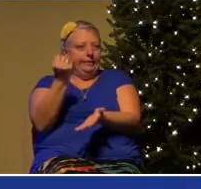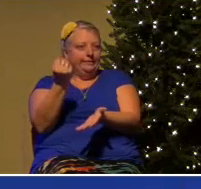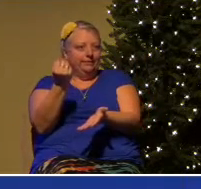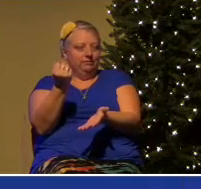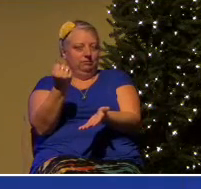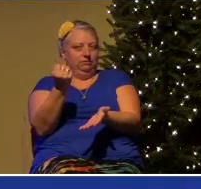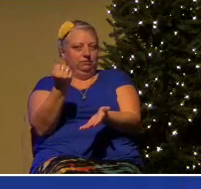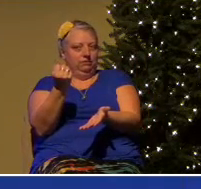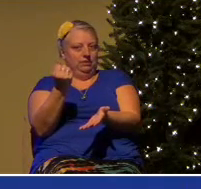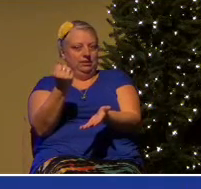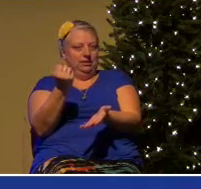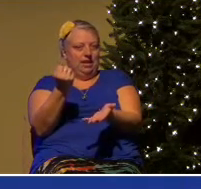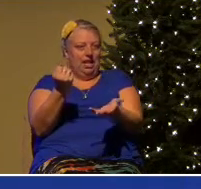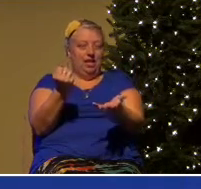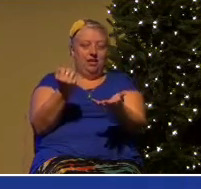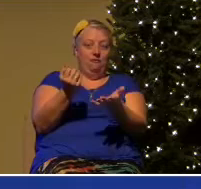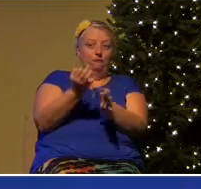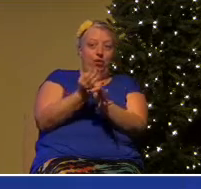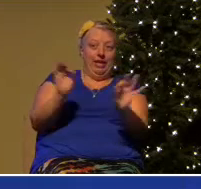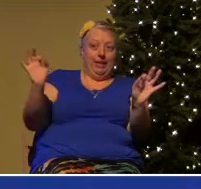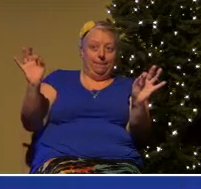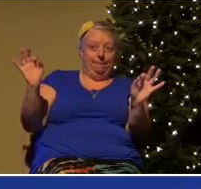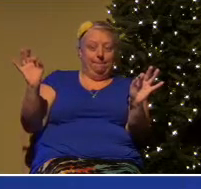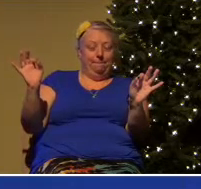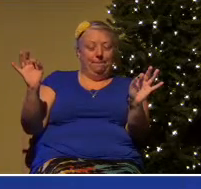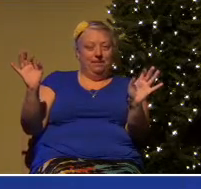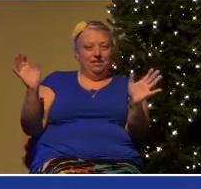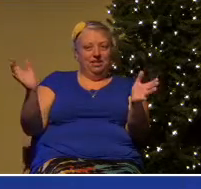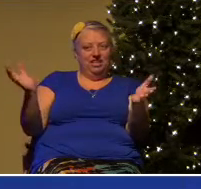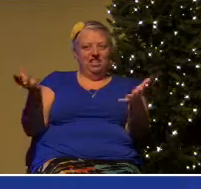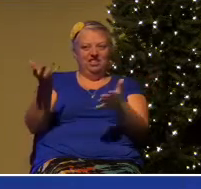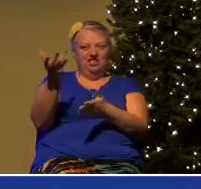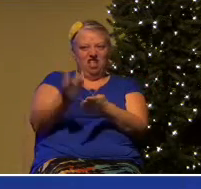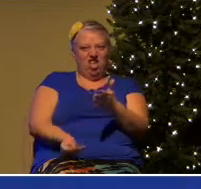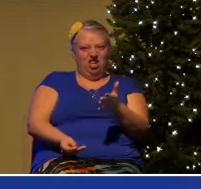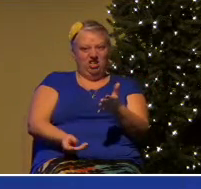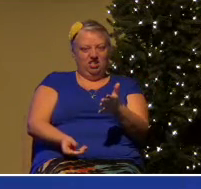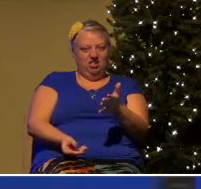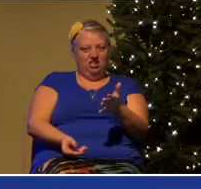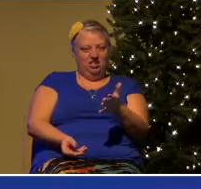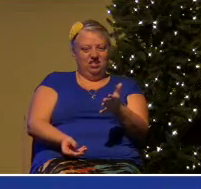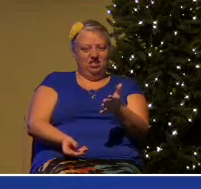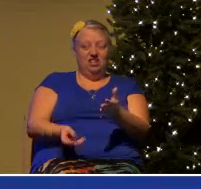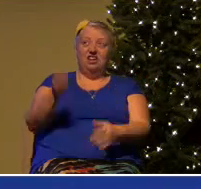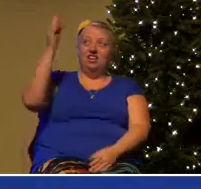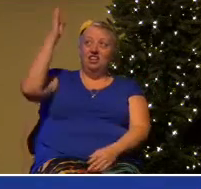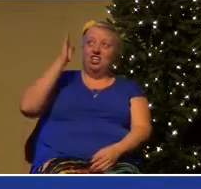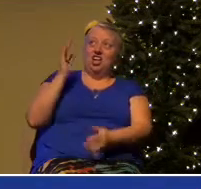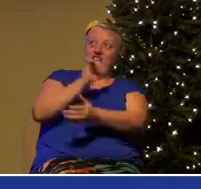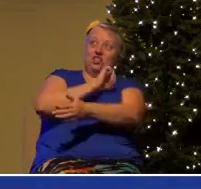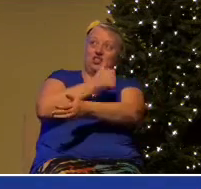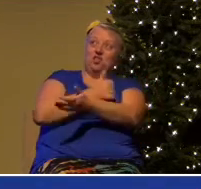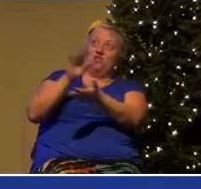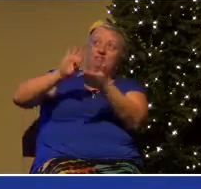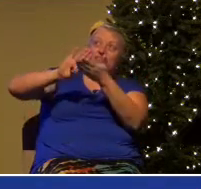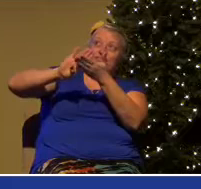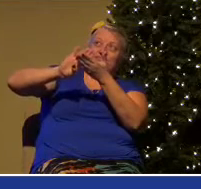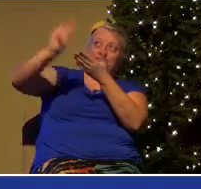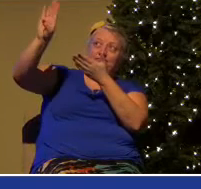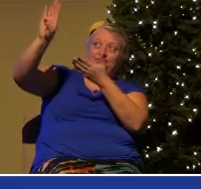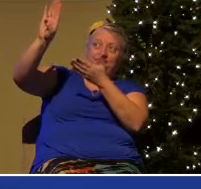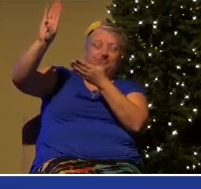us gets lost, ironically, in a generation that gets rid of God's authority, that